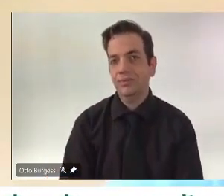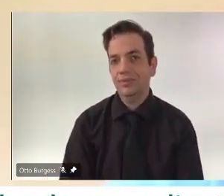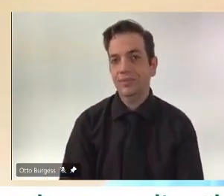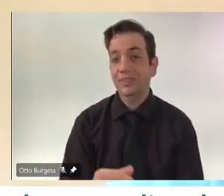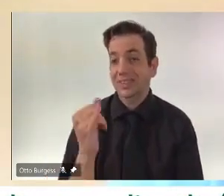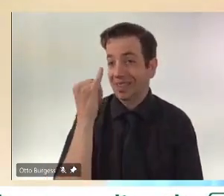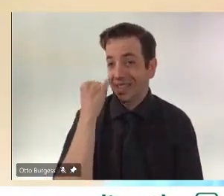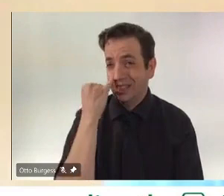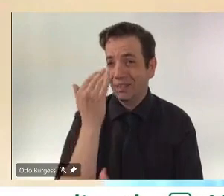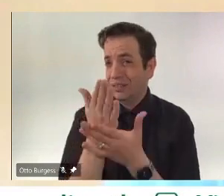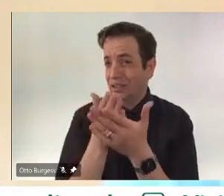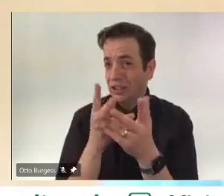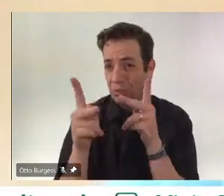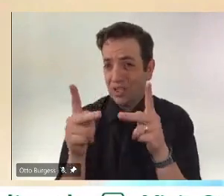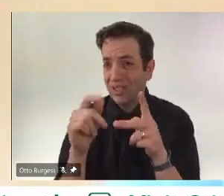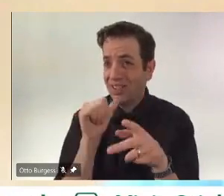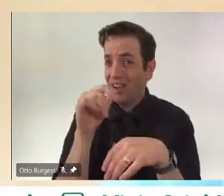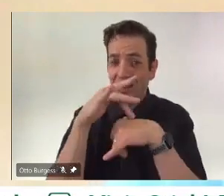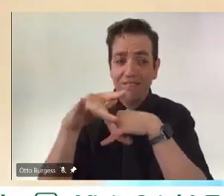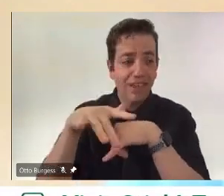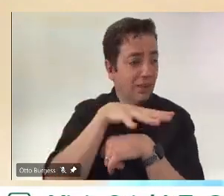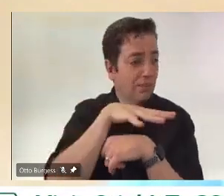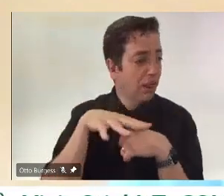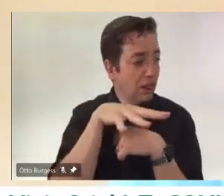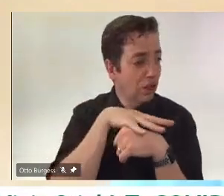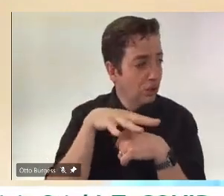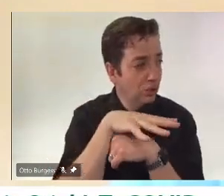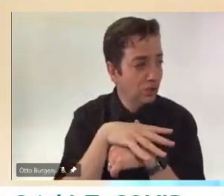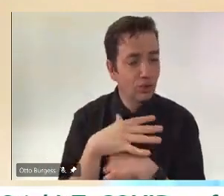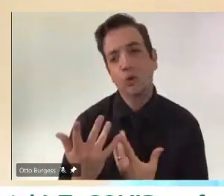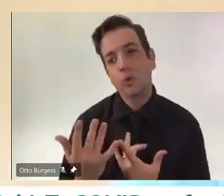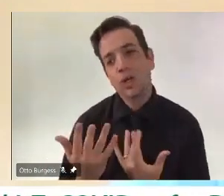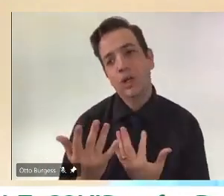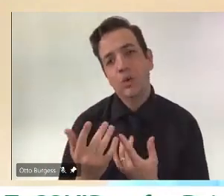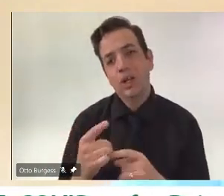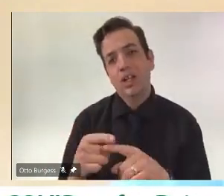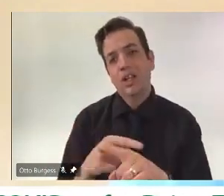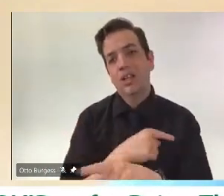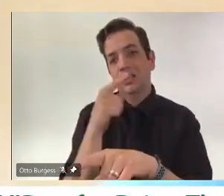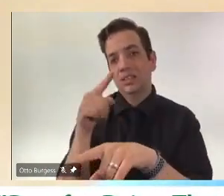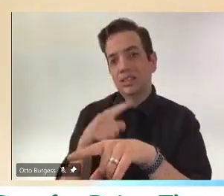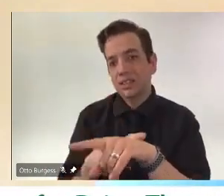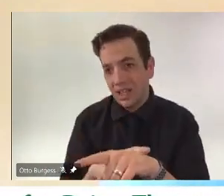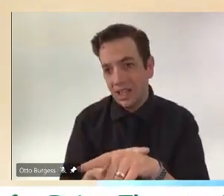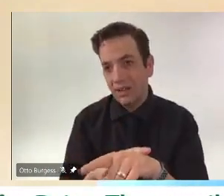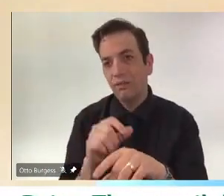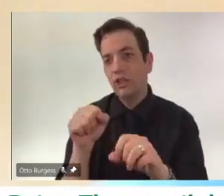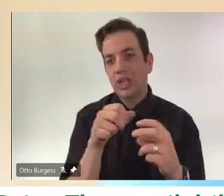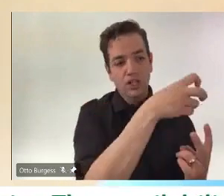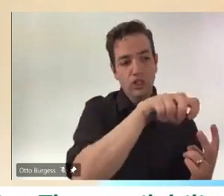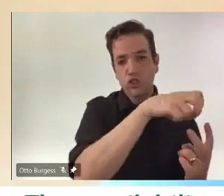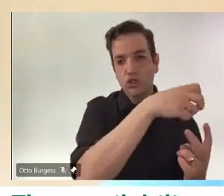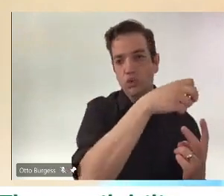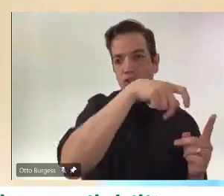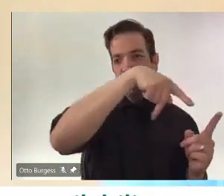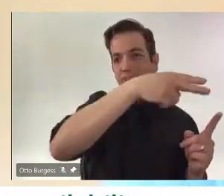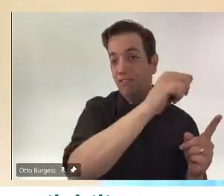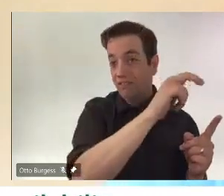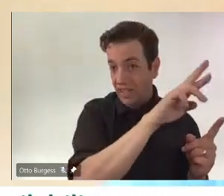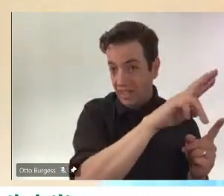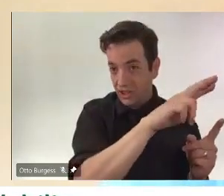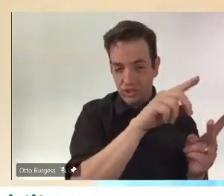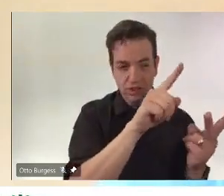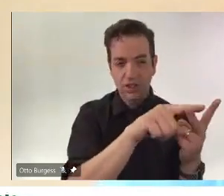available locally and the wait is too long, you can safely get another product. And we're awaiting further confirmation from studies,